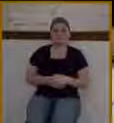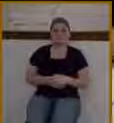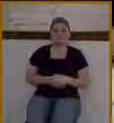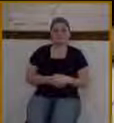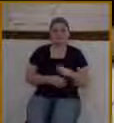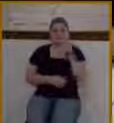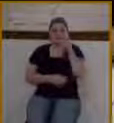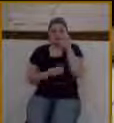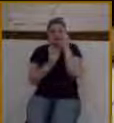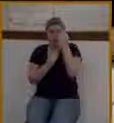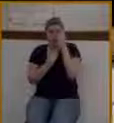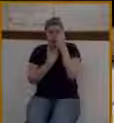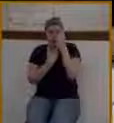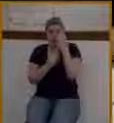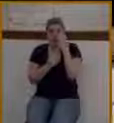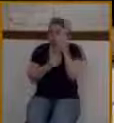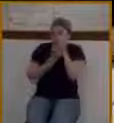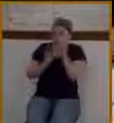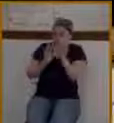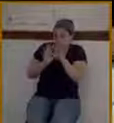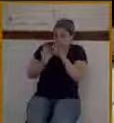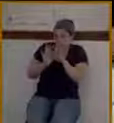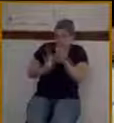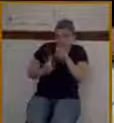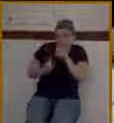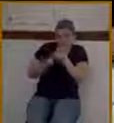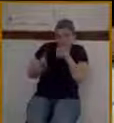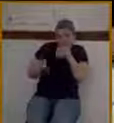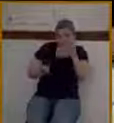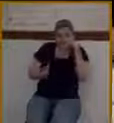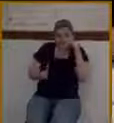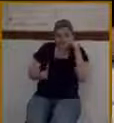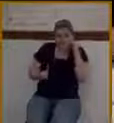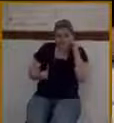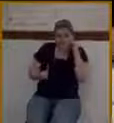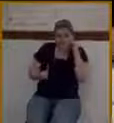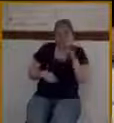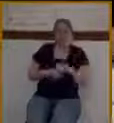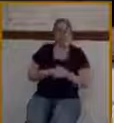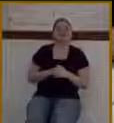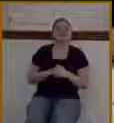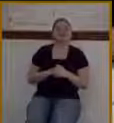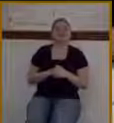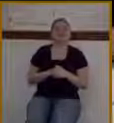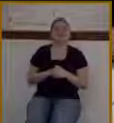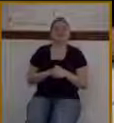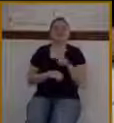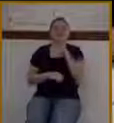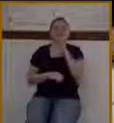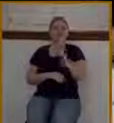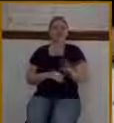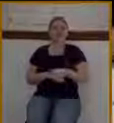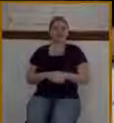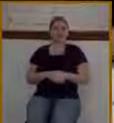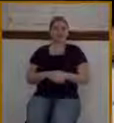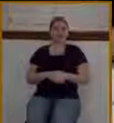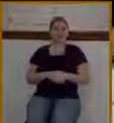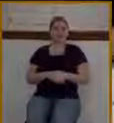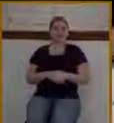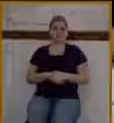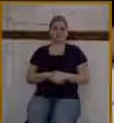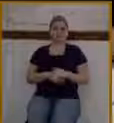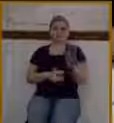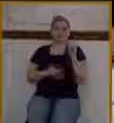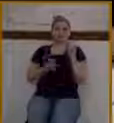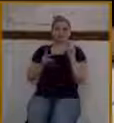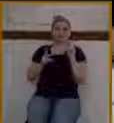it can be put into a computer. And so you're never really without notice. If you're carrying around an